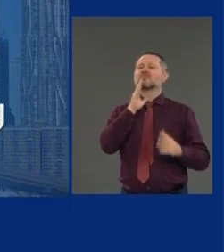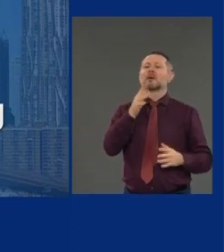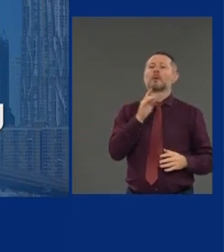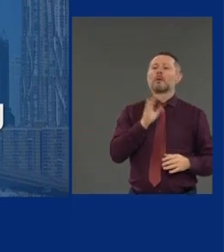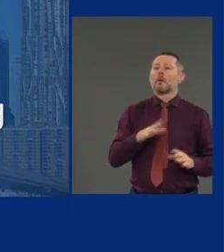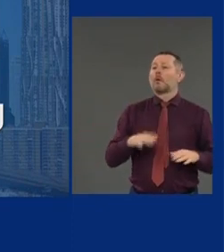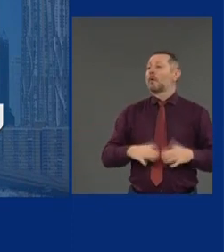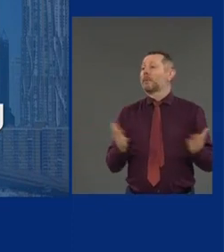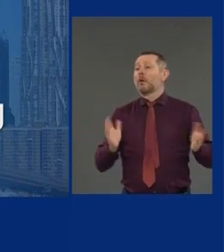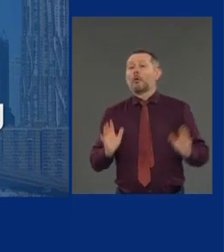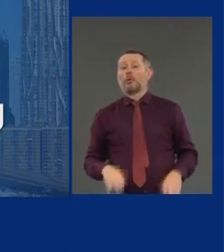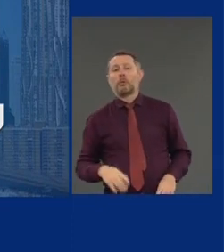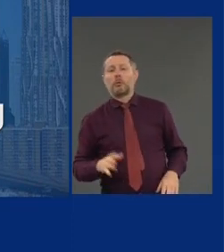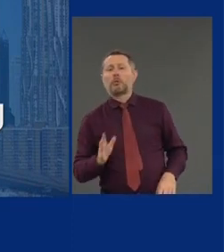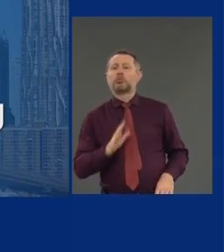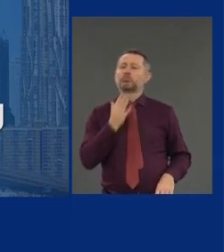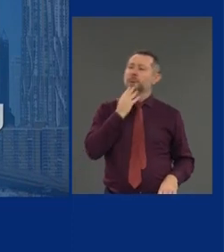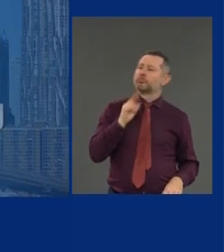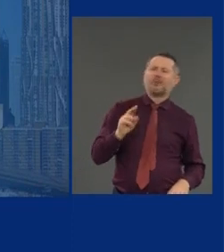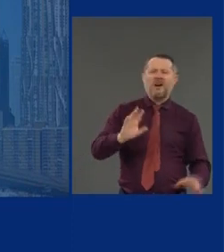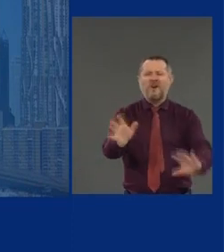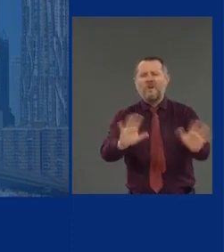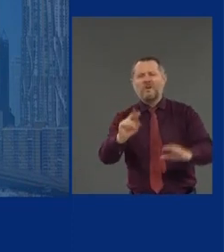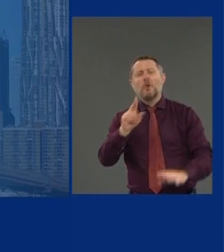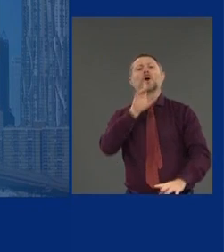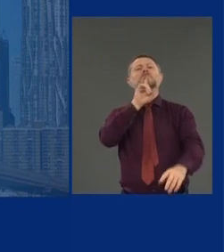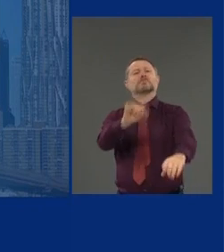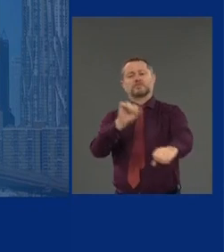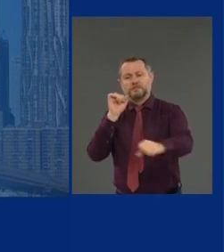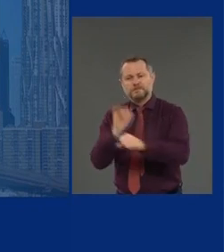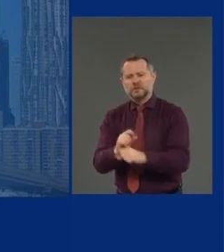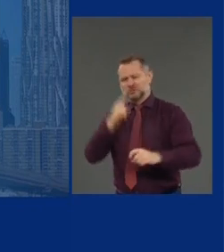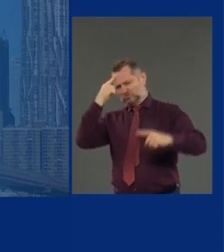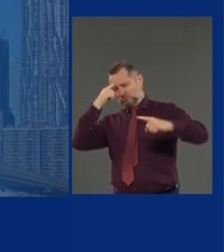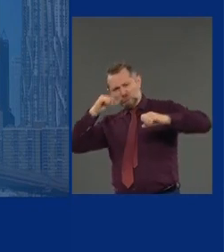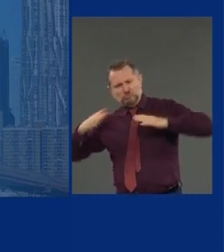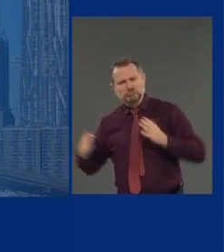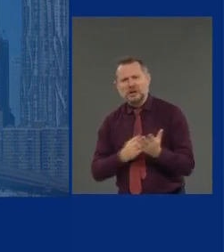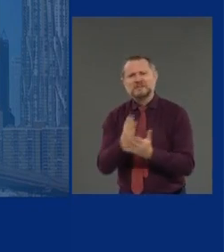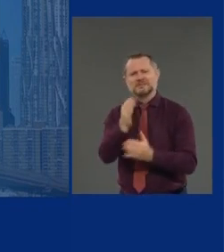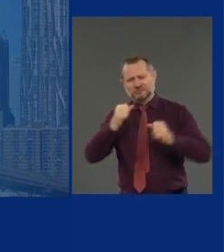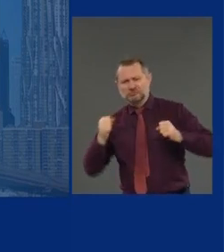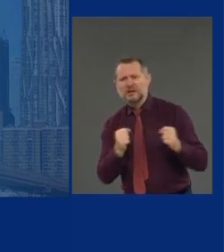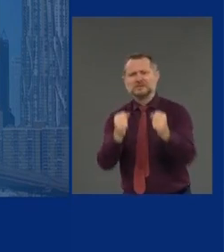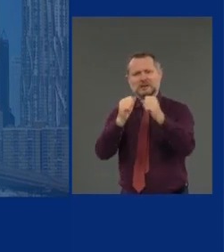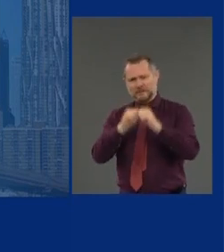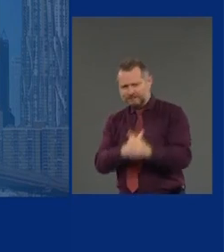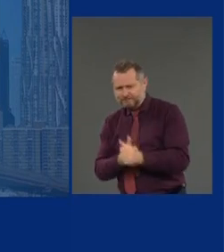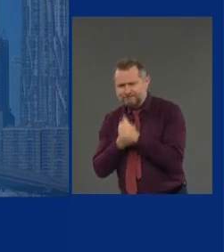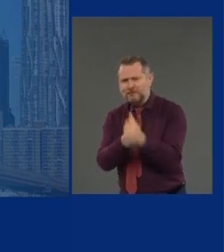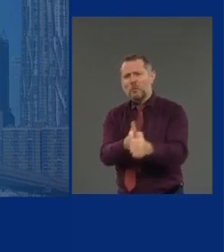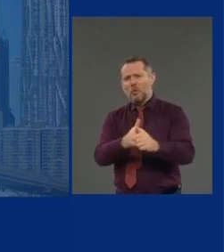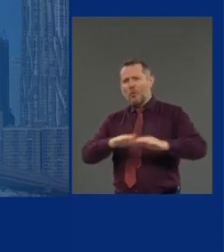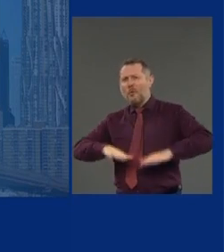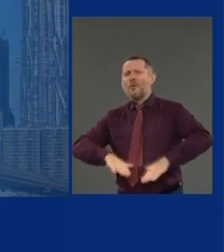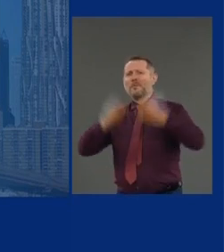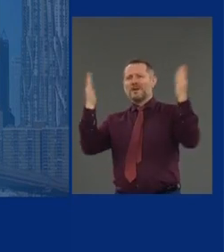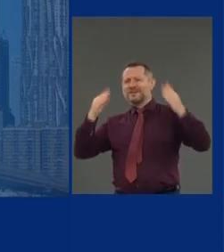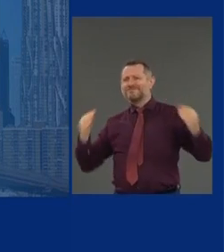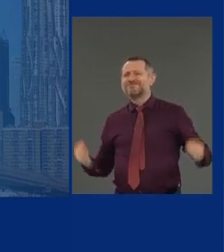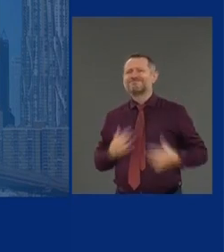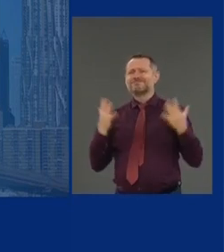affirmative strategy that re-energizes the opening. How do you do that? Stimulate the economy.